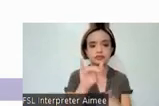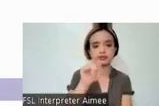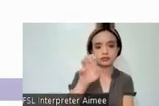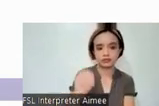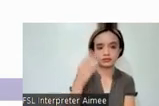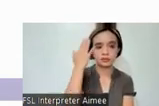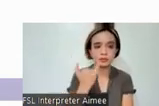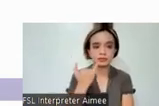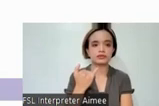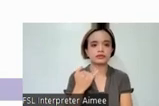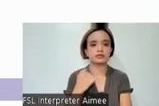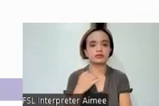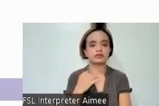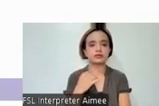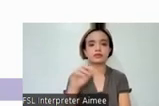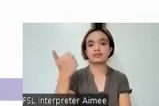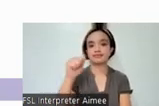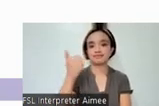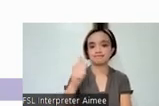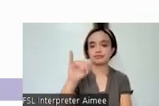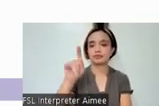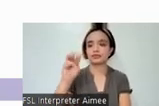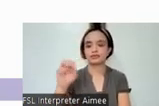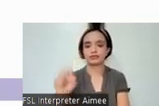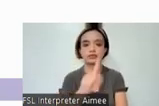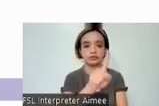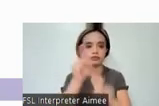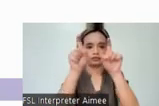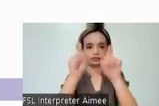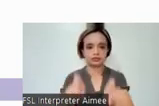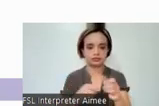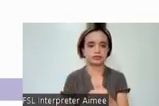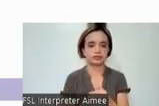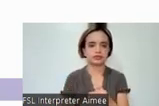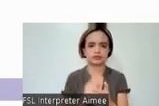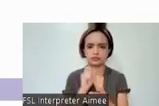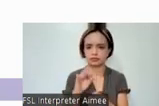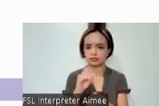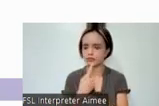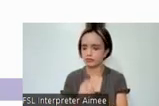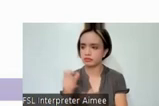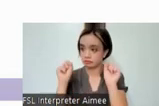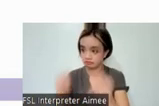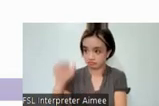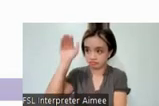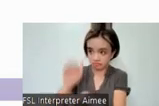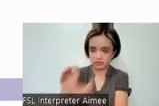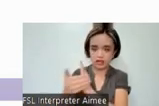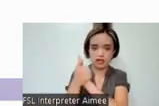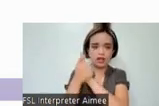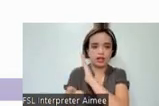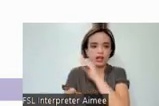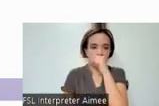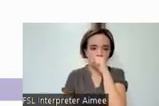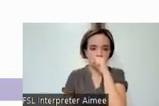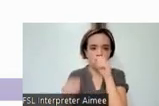awareness included at least 10 items per subtest, we first confirmed whether it was possible to reduce the number of skills that we